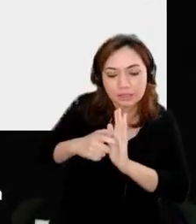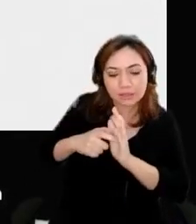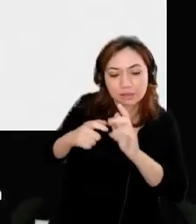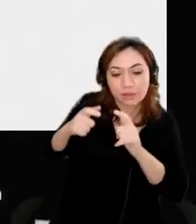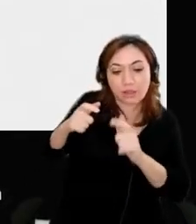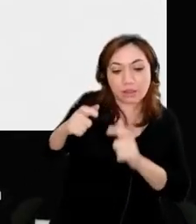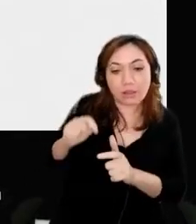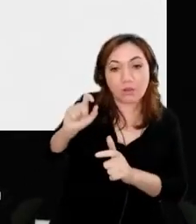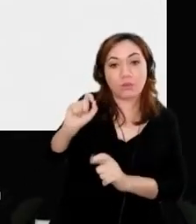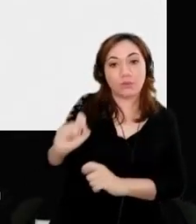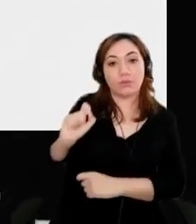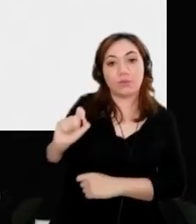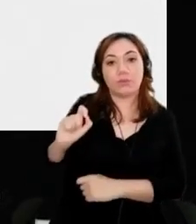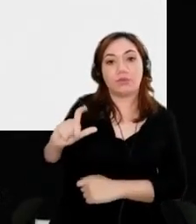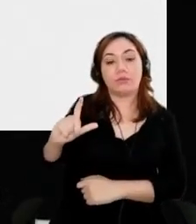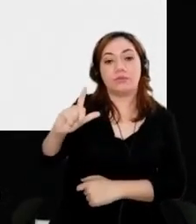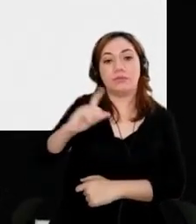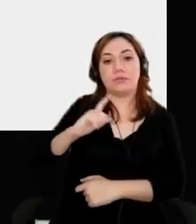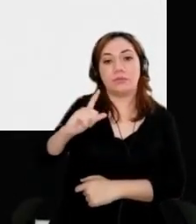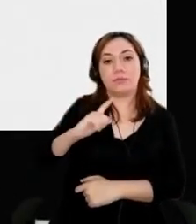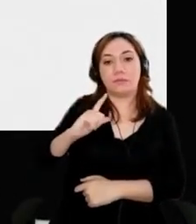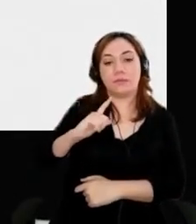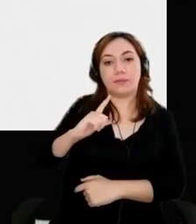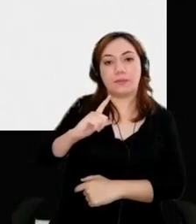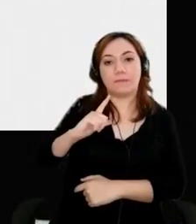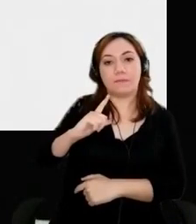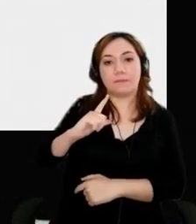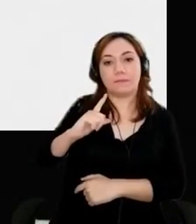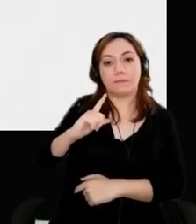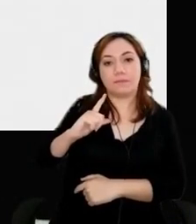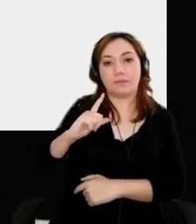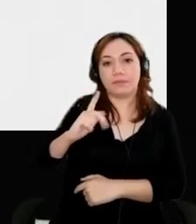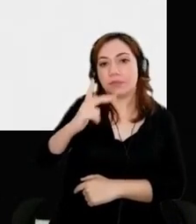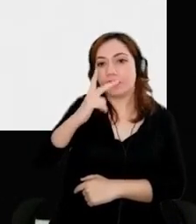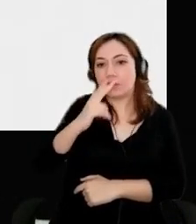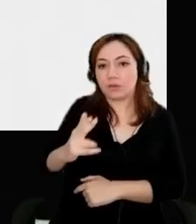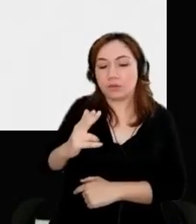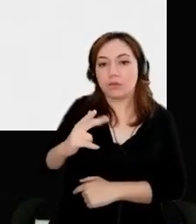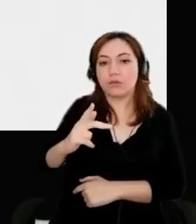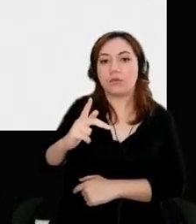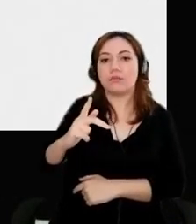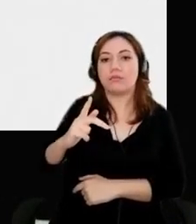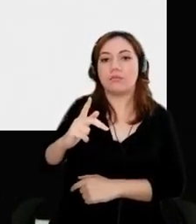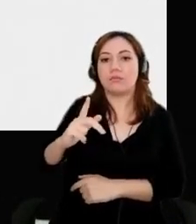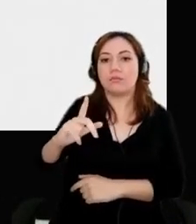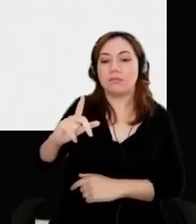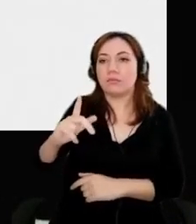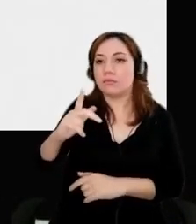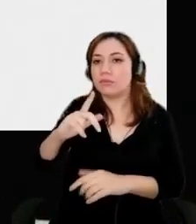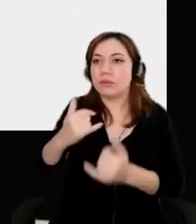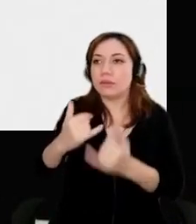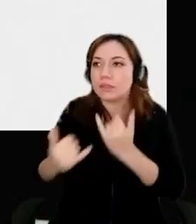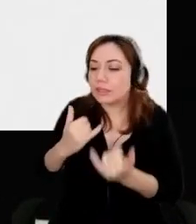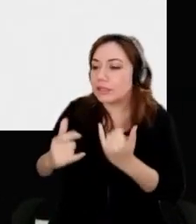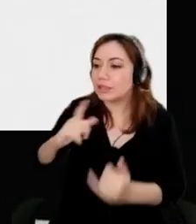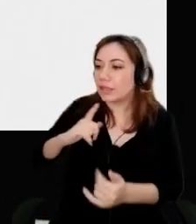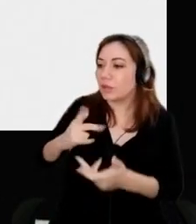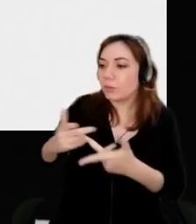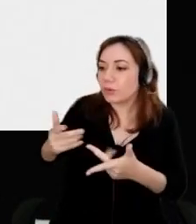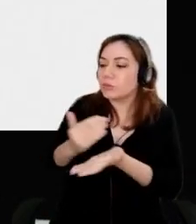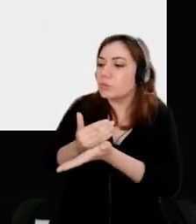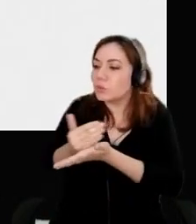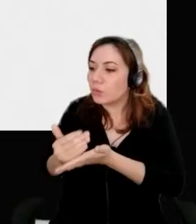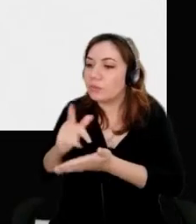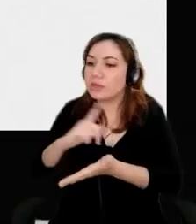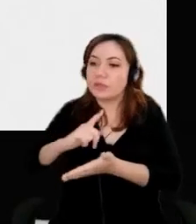have the chips, right? So NVIDIA, you know, successful case there. You move up to the stack and you